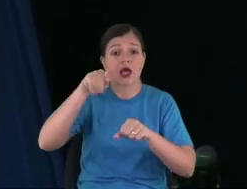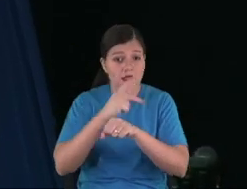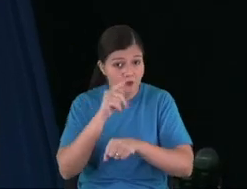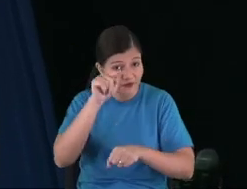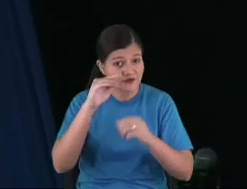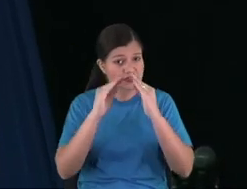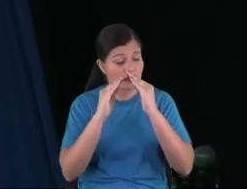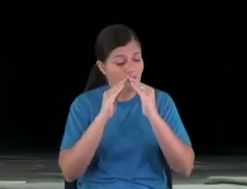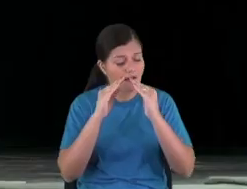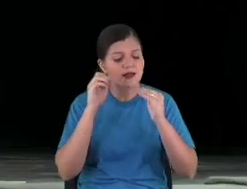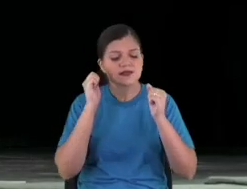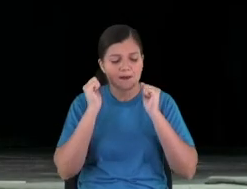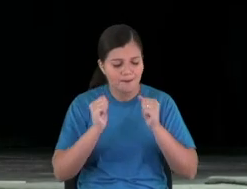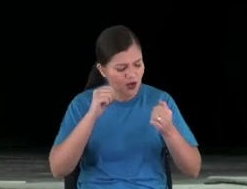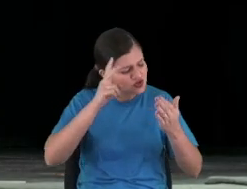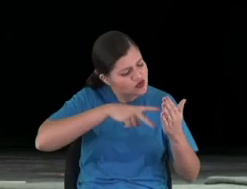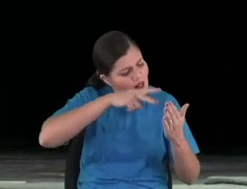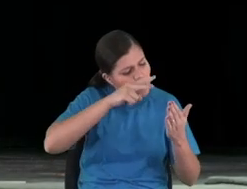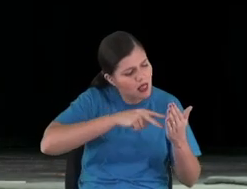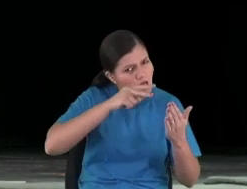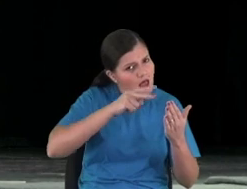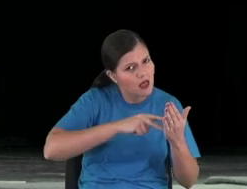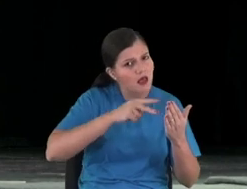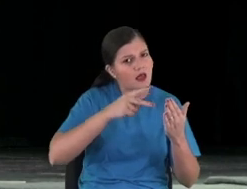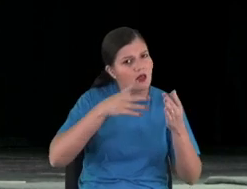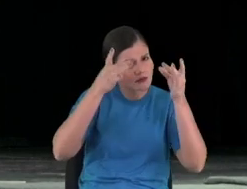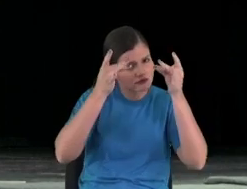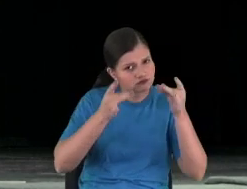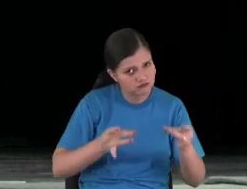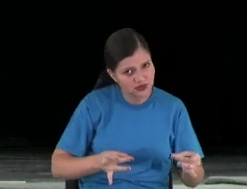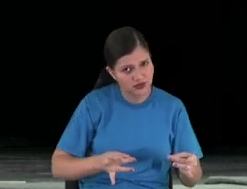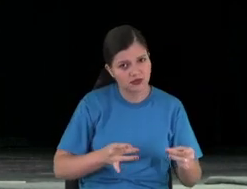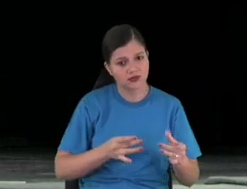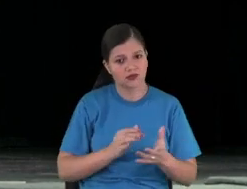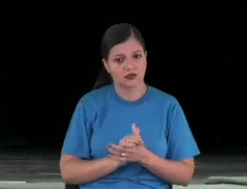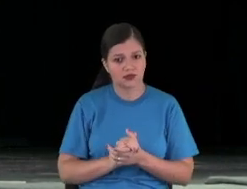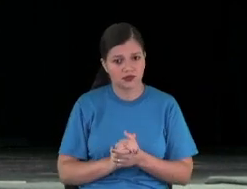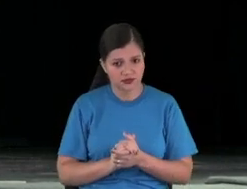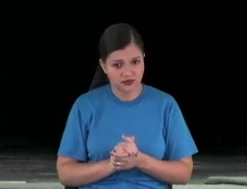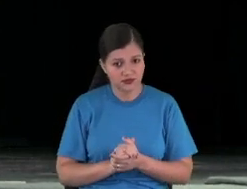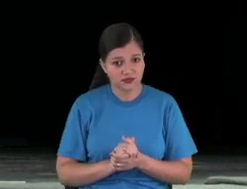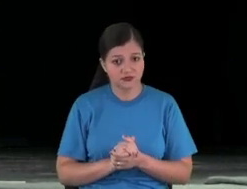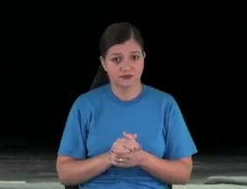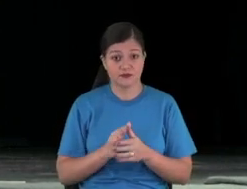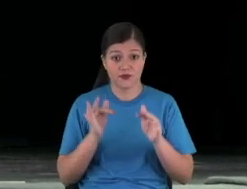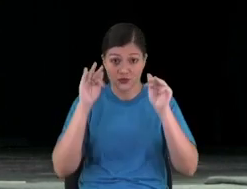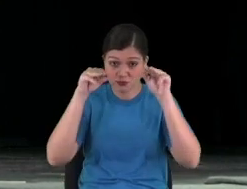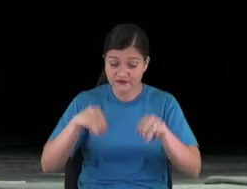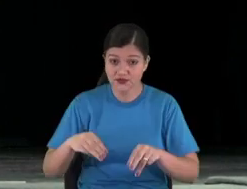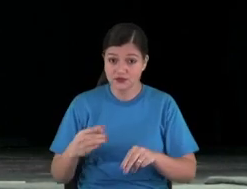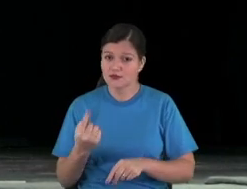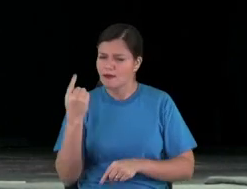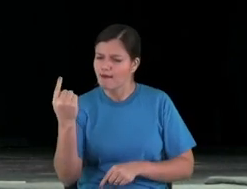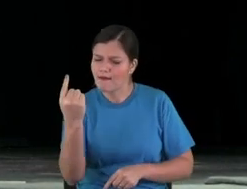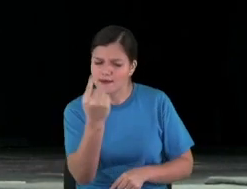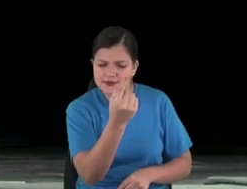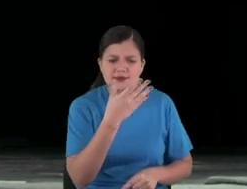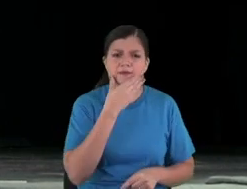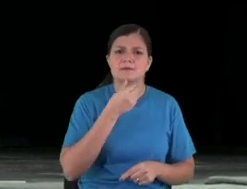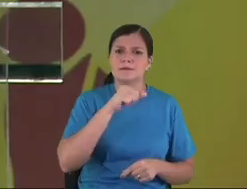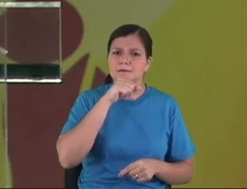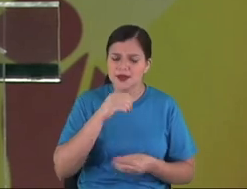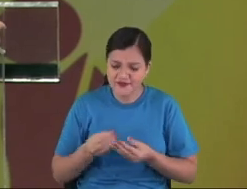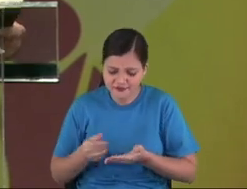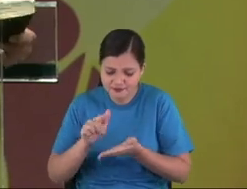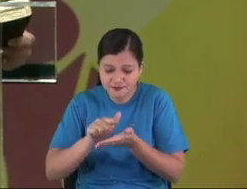So you can check in your home. the end of every father will receive a